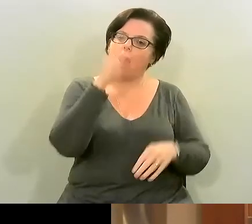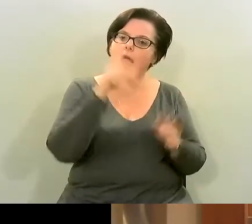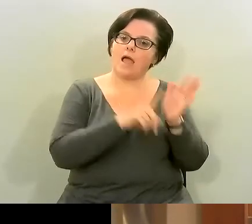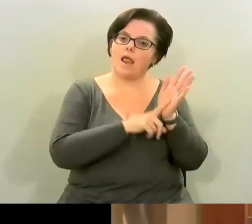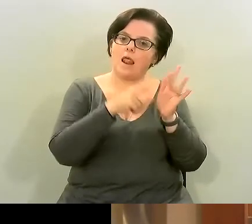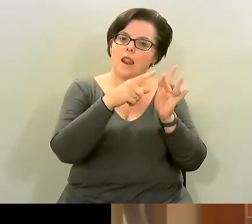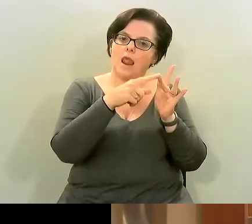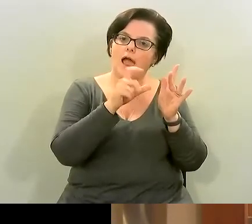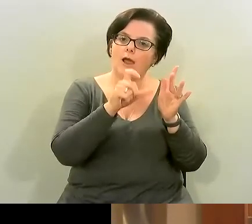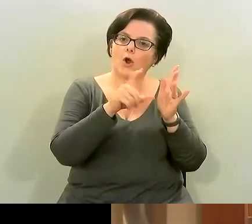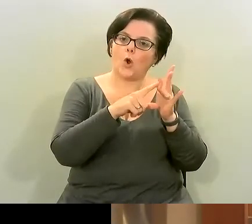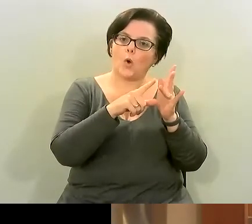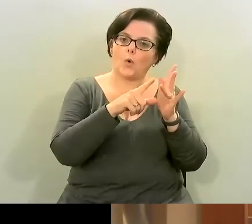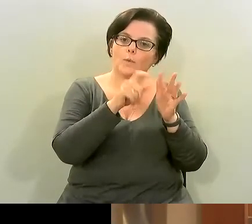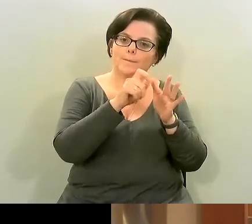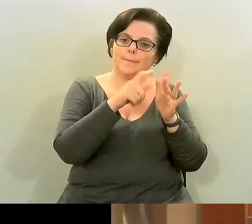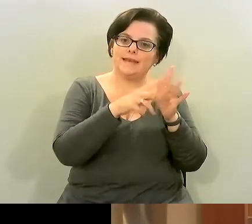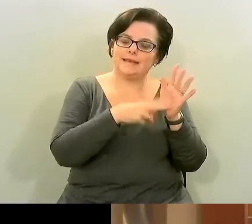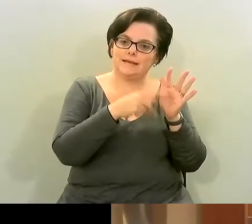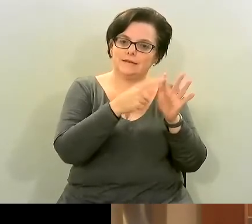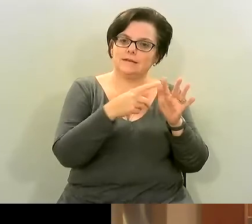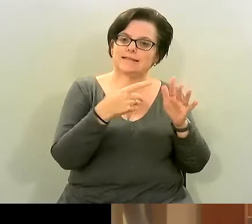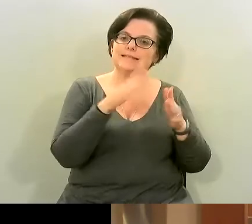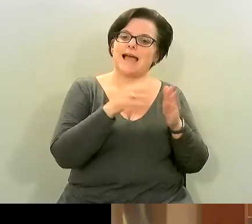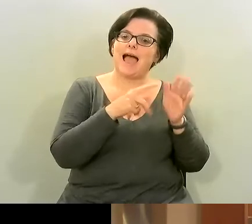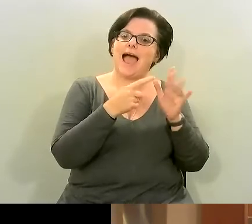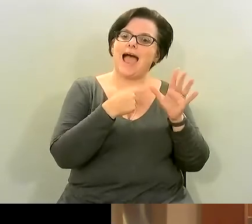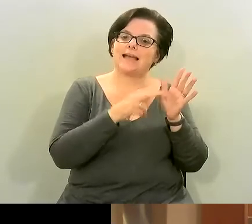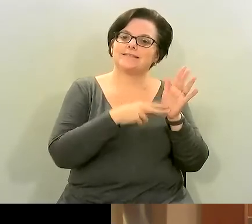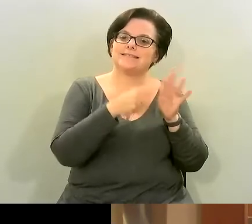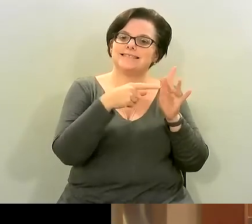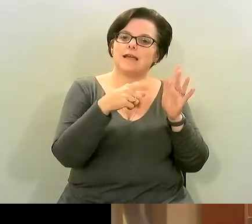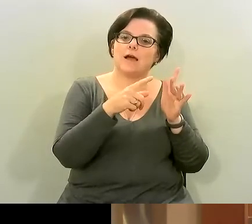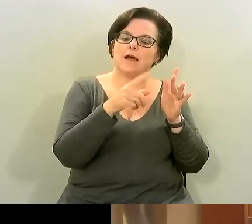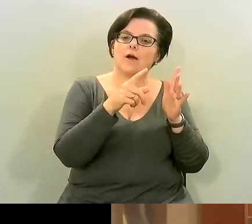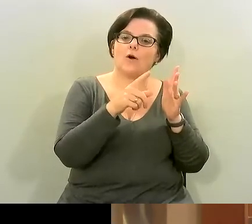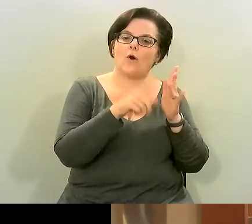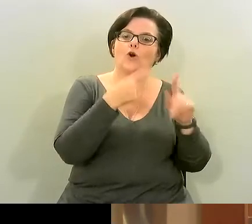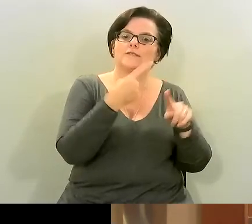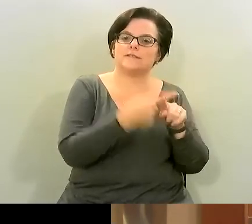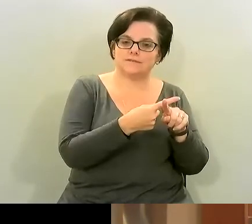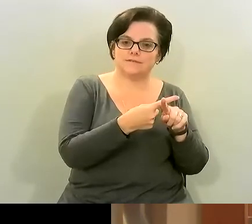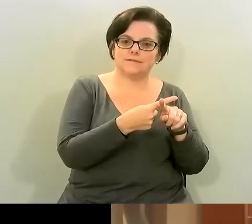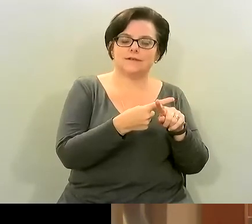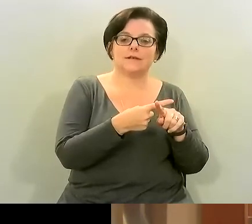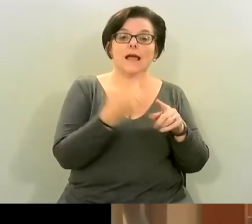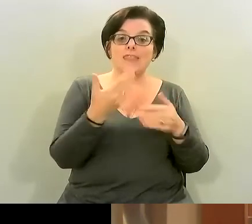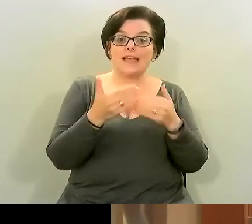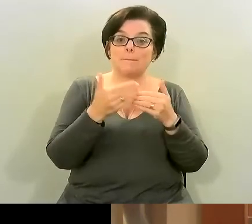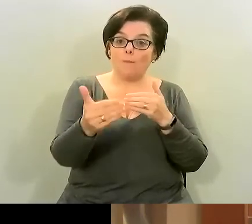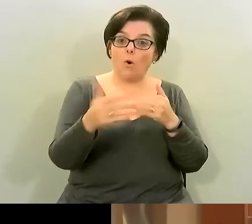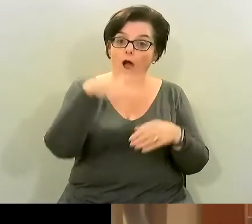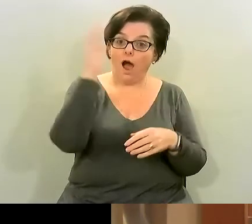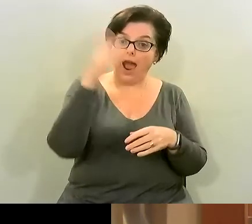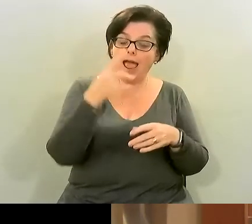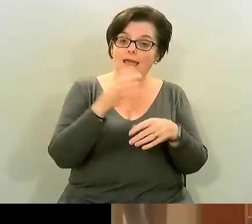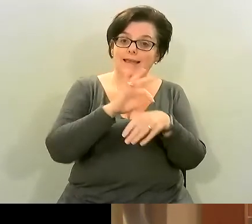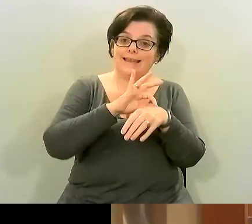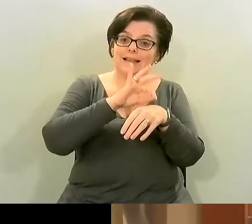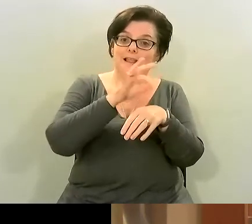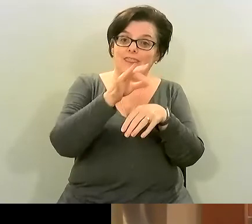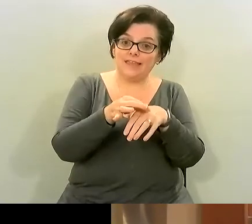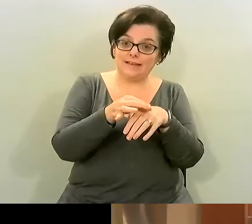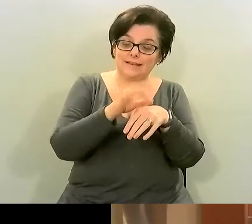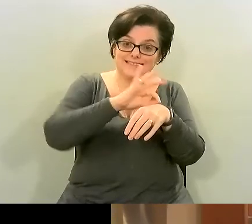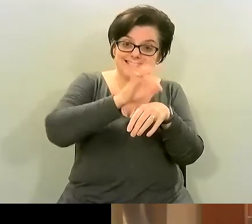super important antioxidant there's actually more lycopene in the skin of tomatoes than it is in the flesh so try to cook your tomatoes with the skin